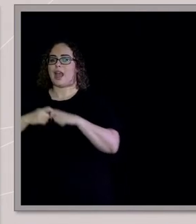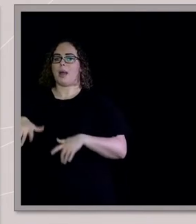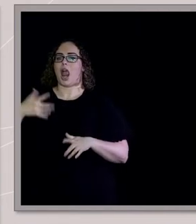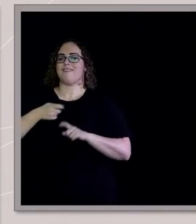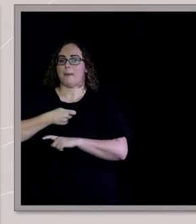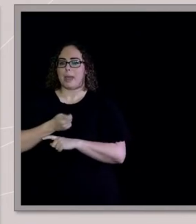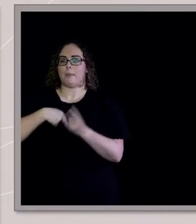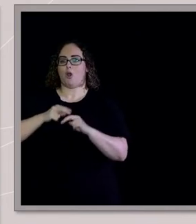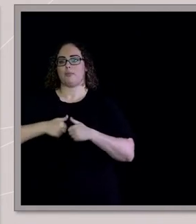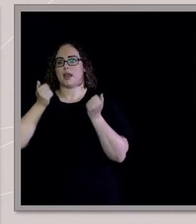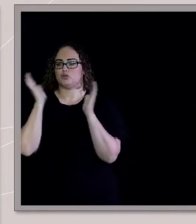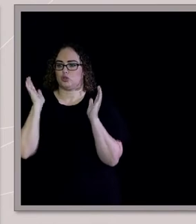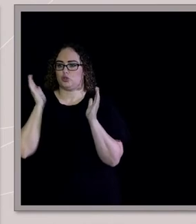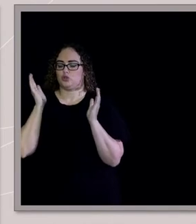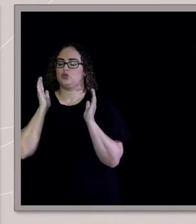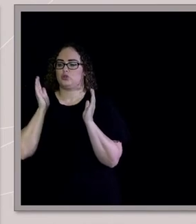and this path to salvation.